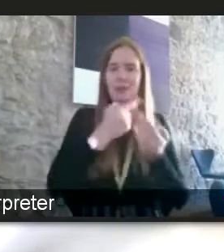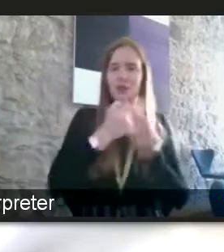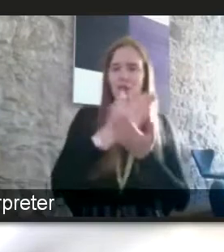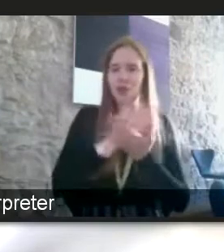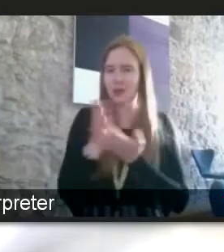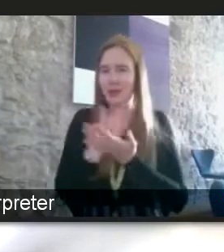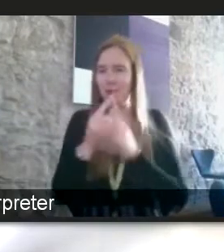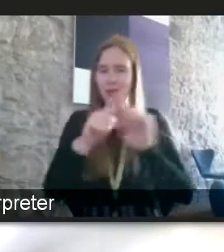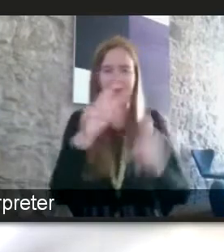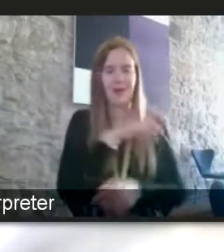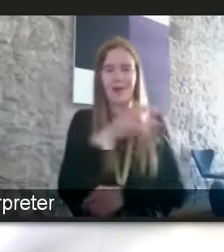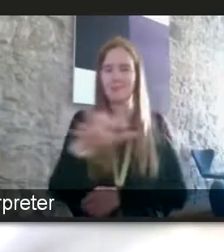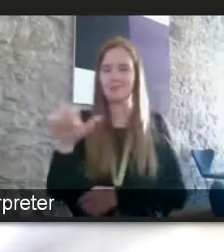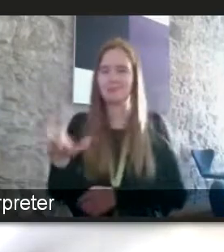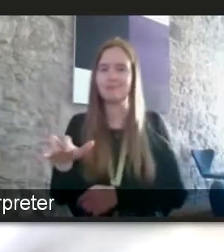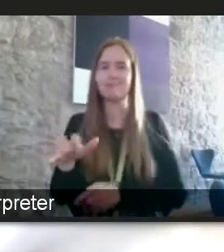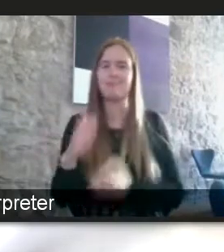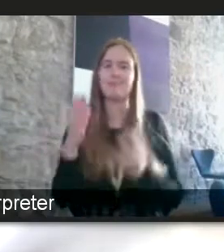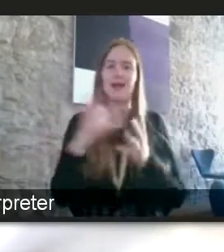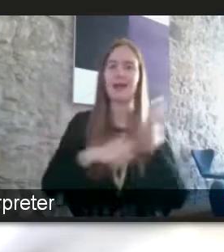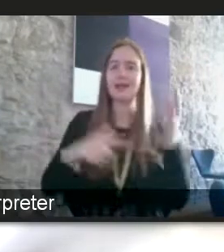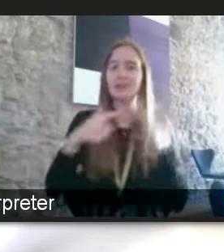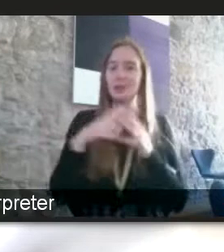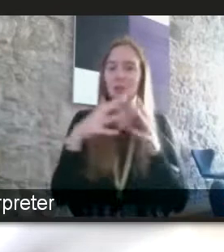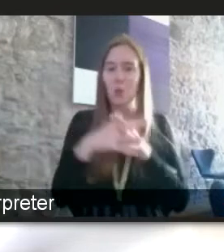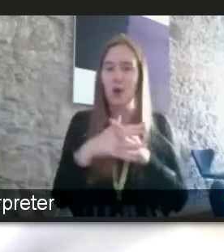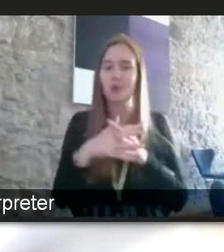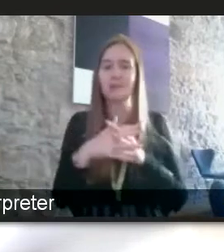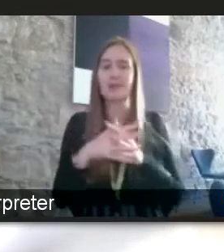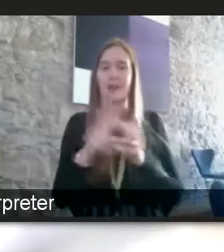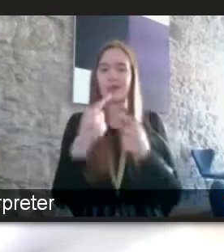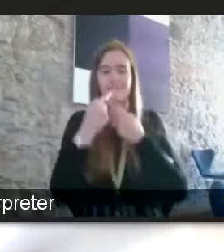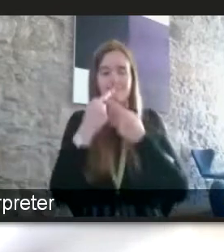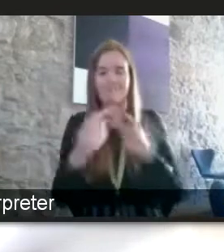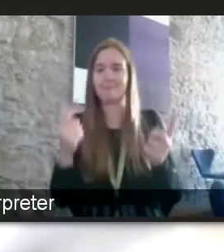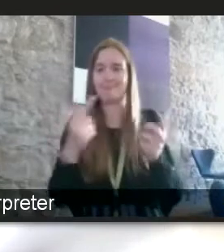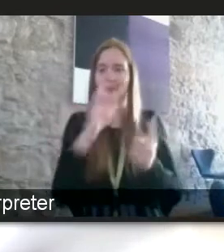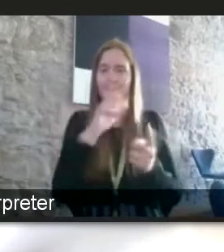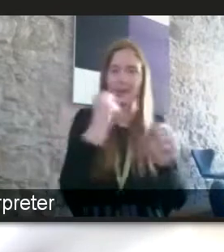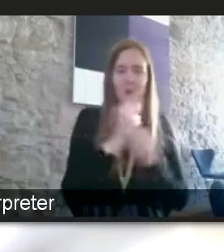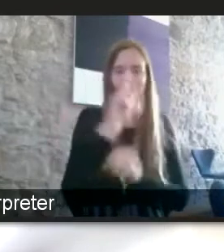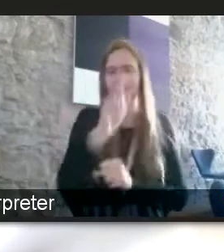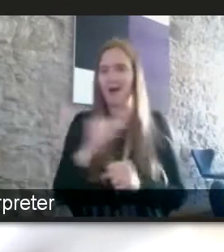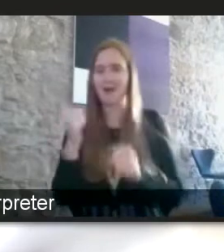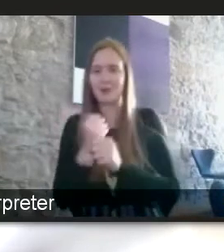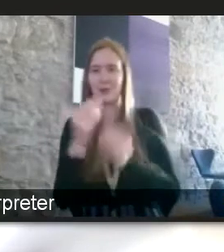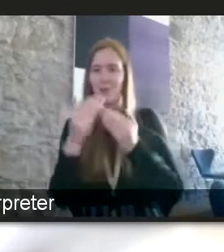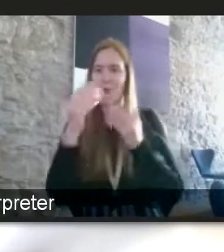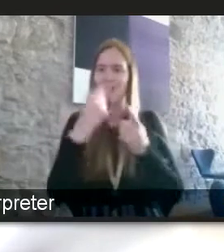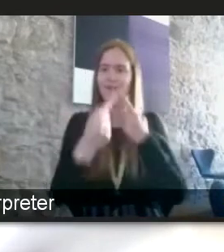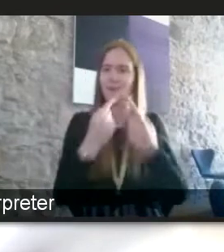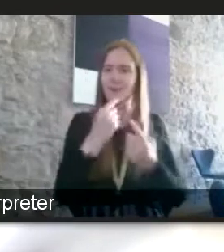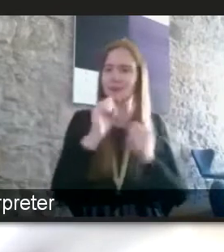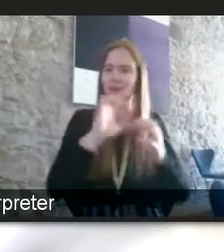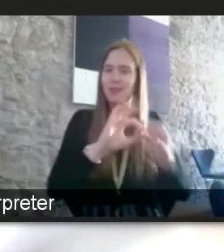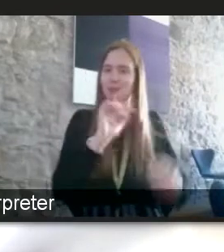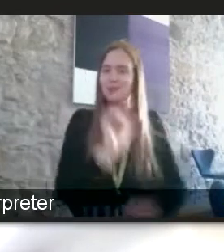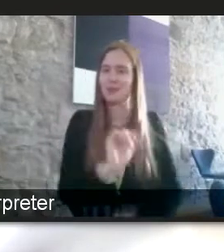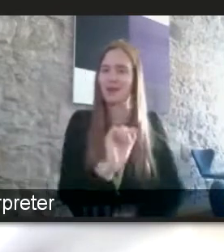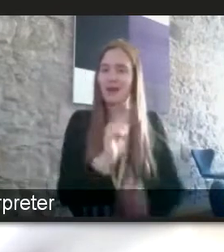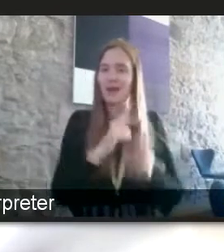sectors and you know access to work actually telling people what they can and can't do a bit more about you know the the little